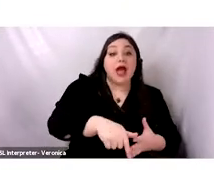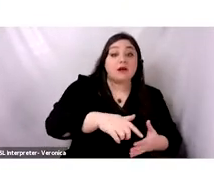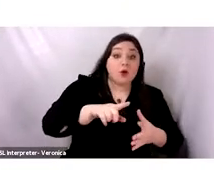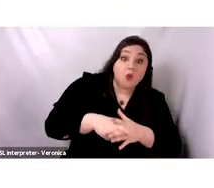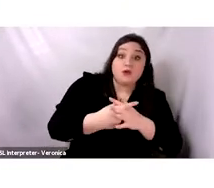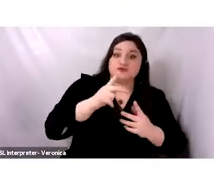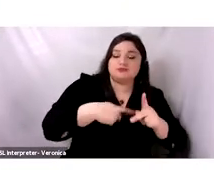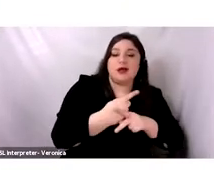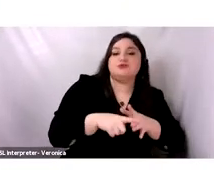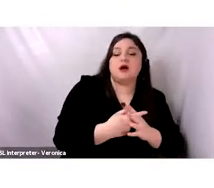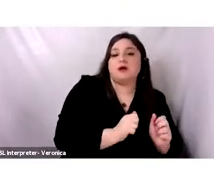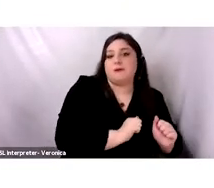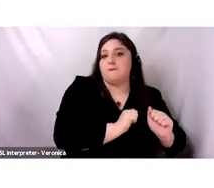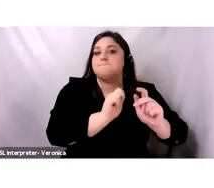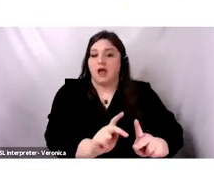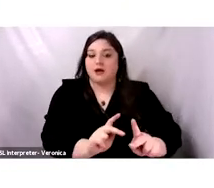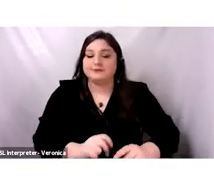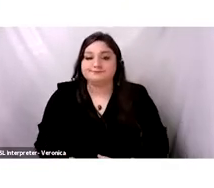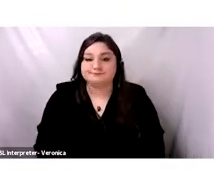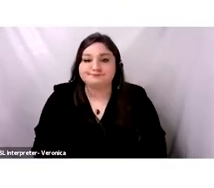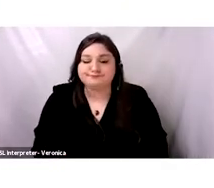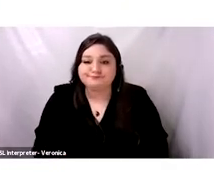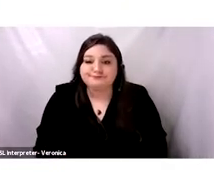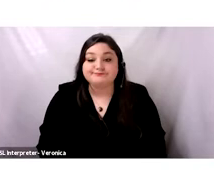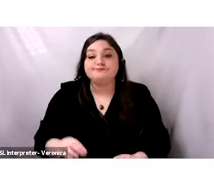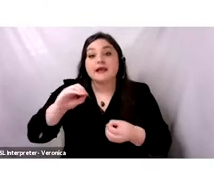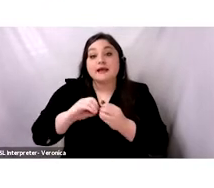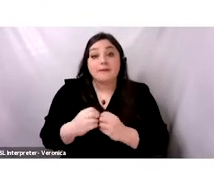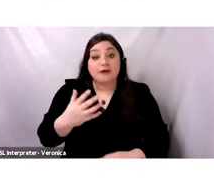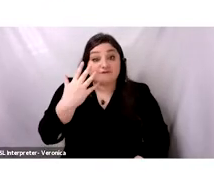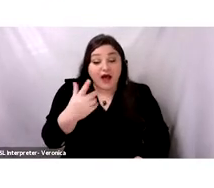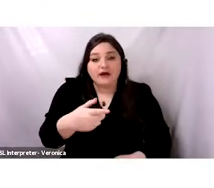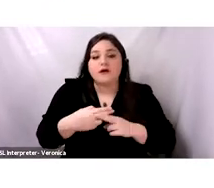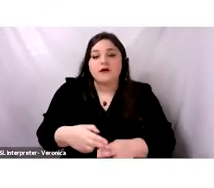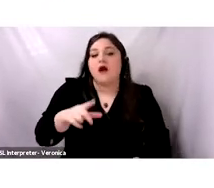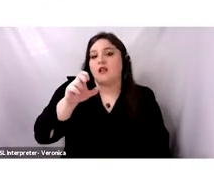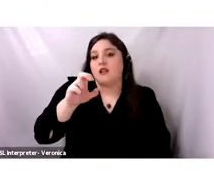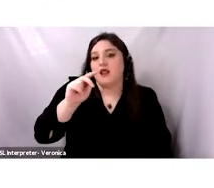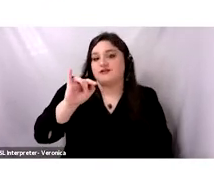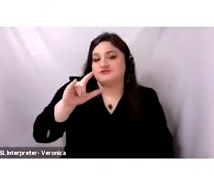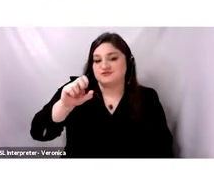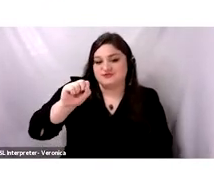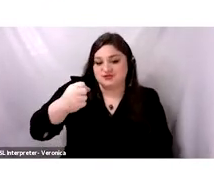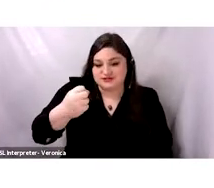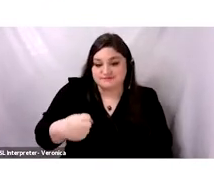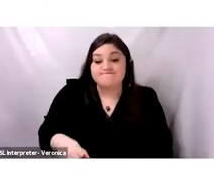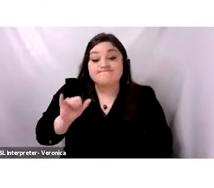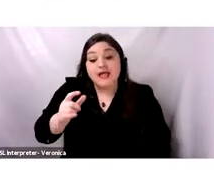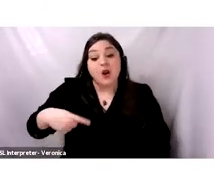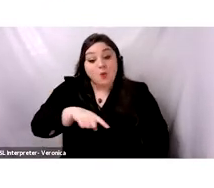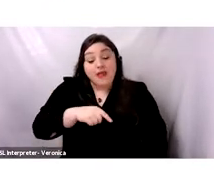five, Lentils, Lens Culinaris, or what we call in Arabic, Addas. Evidence